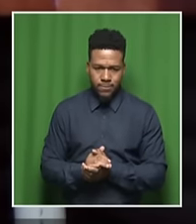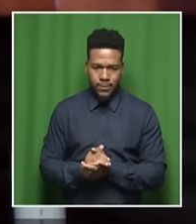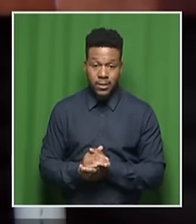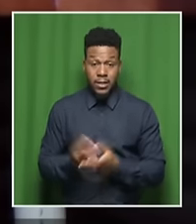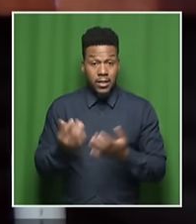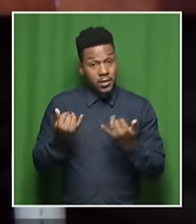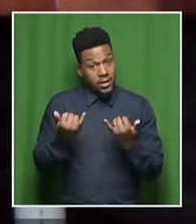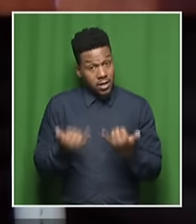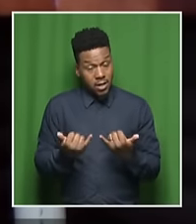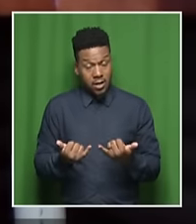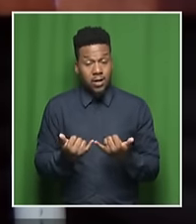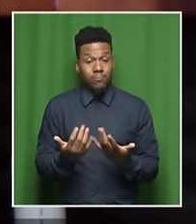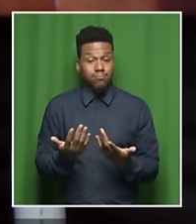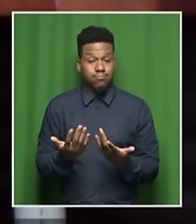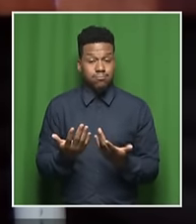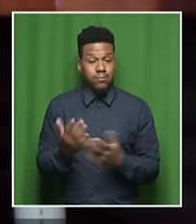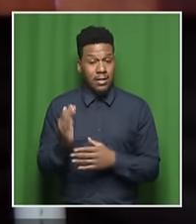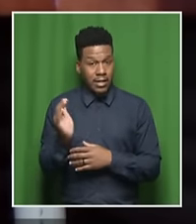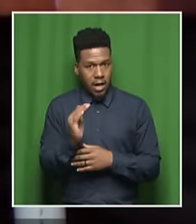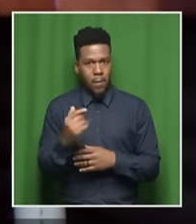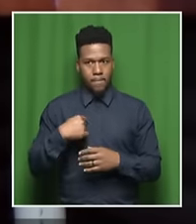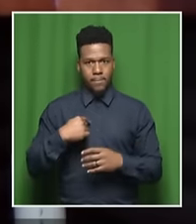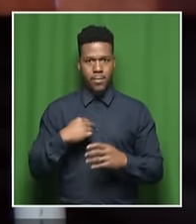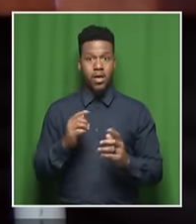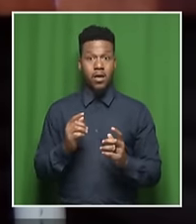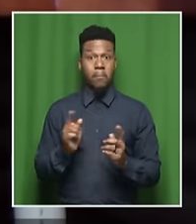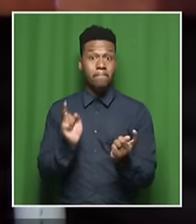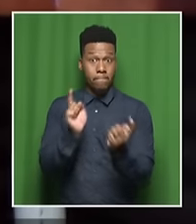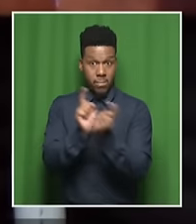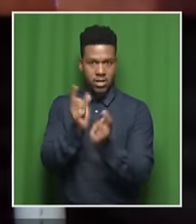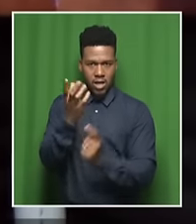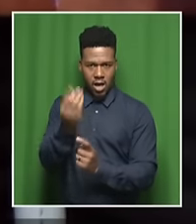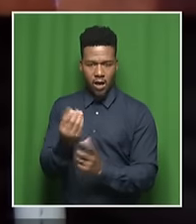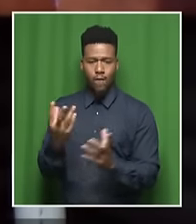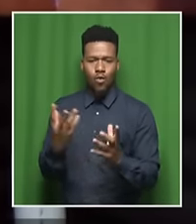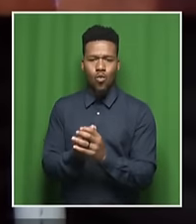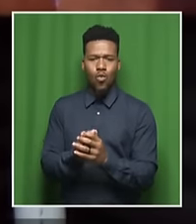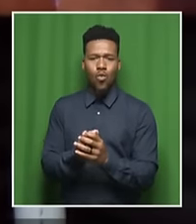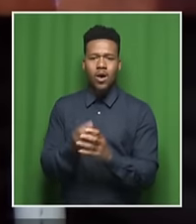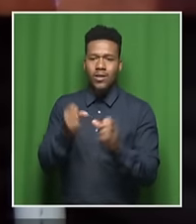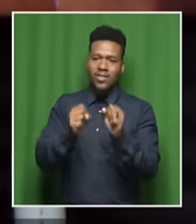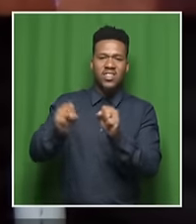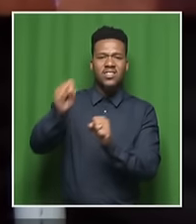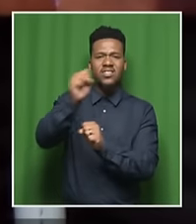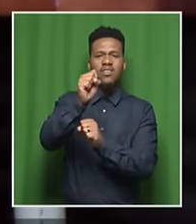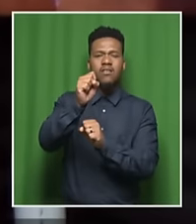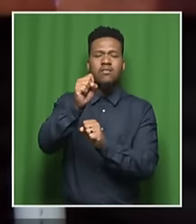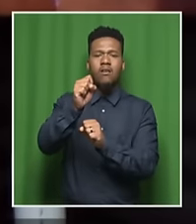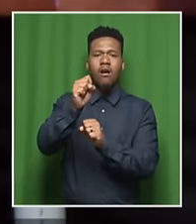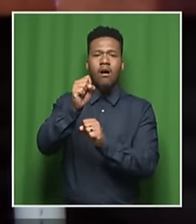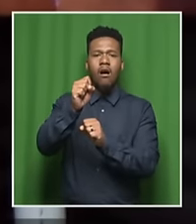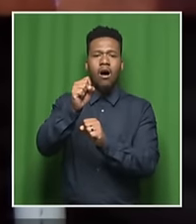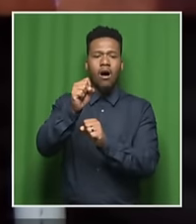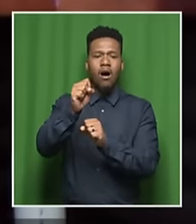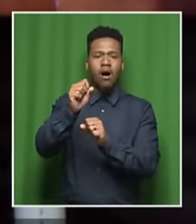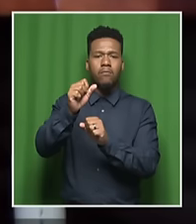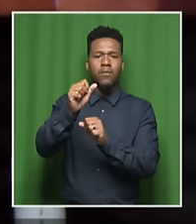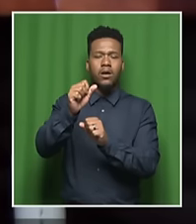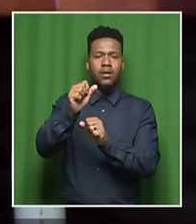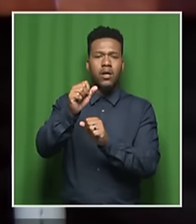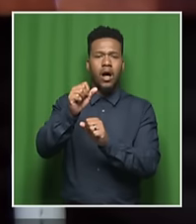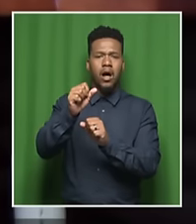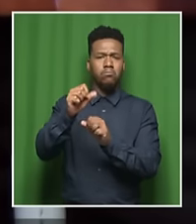coming. I've got a meeting after this one now with very senior executives within Water Affairs,